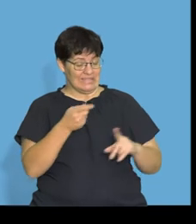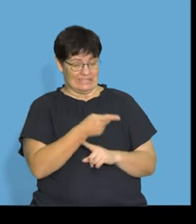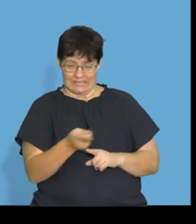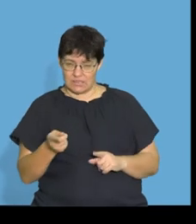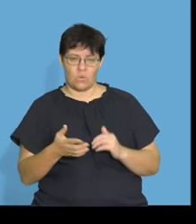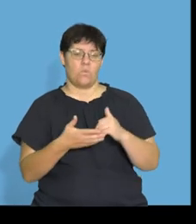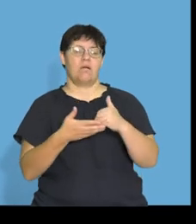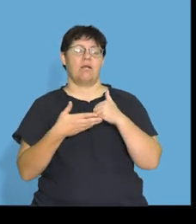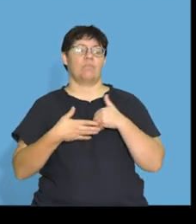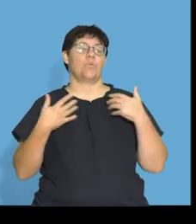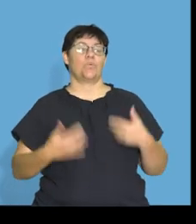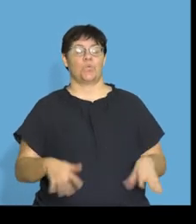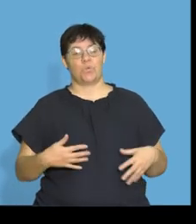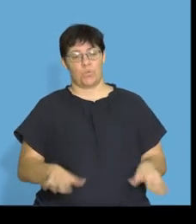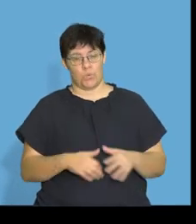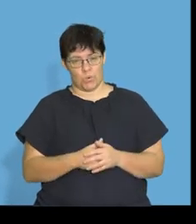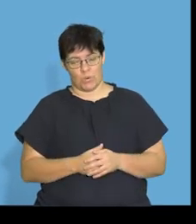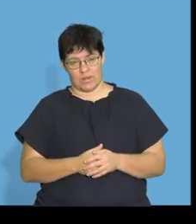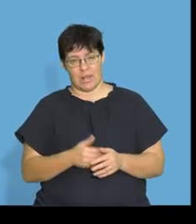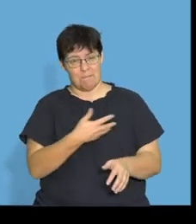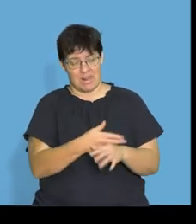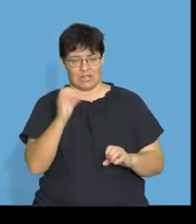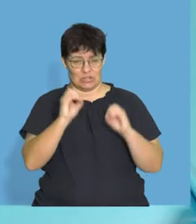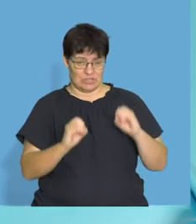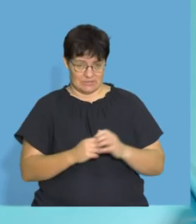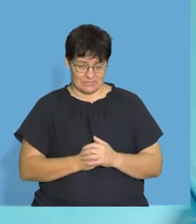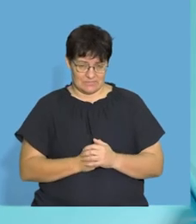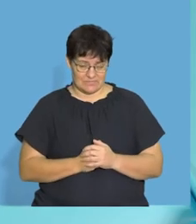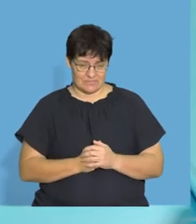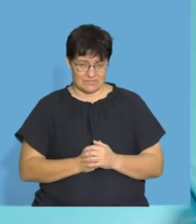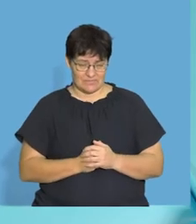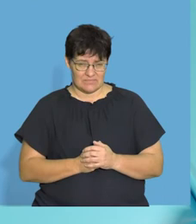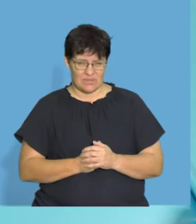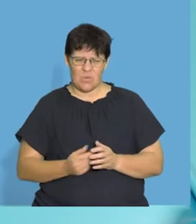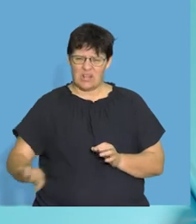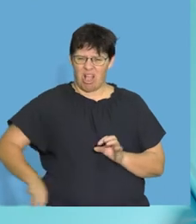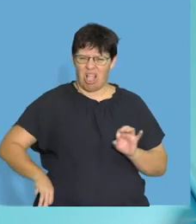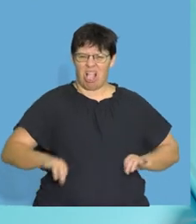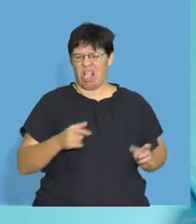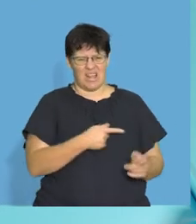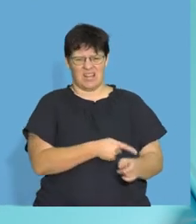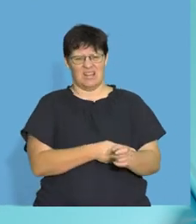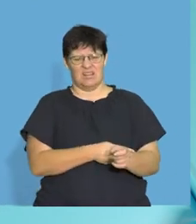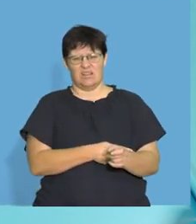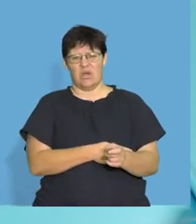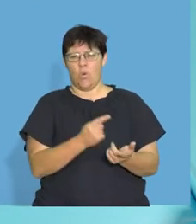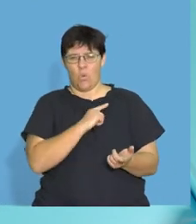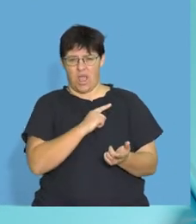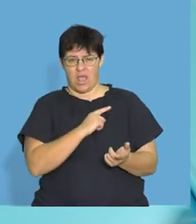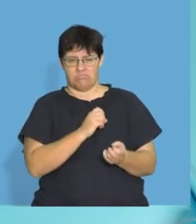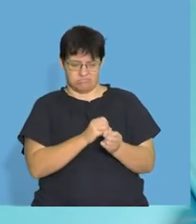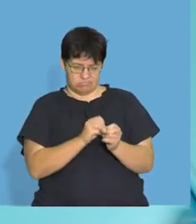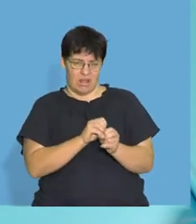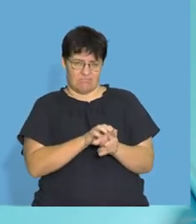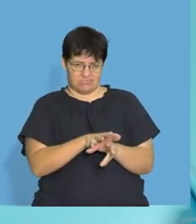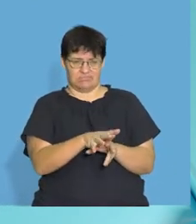things, right? Lots of these green things are going to help you, right, with blood clotting. Very important. Especially if you don't want sores, you